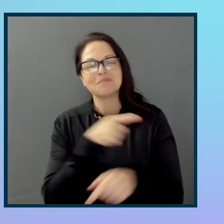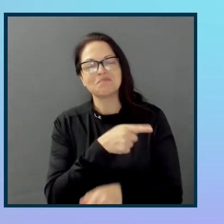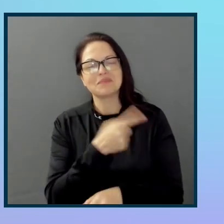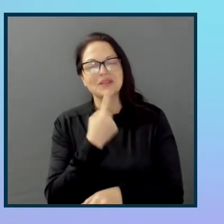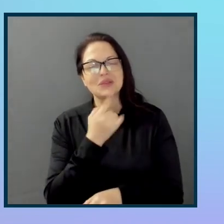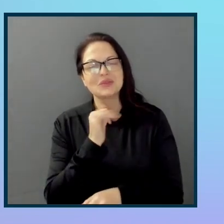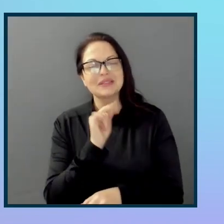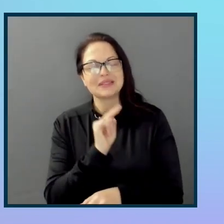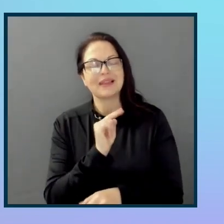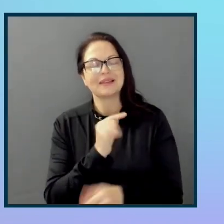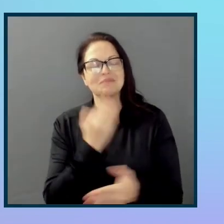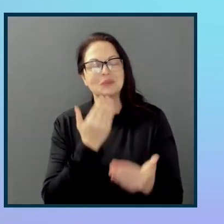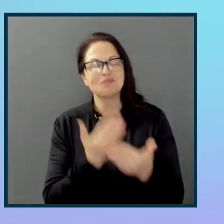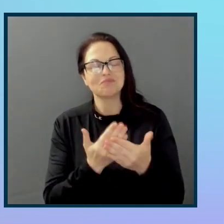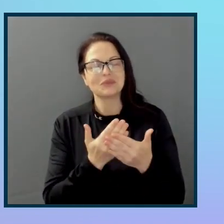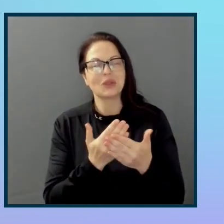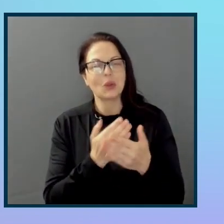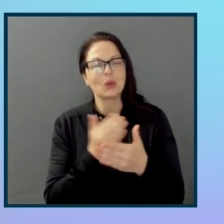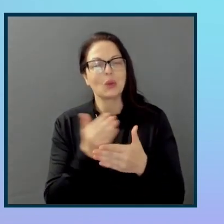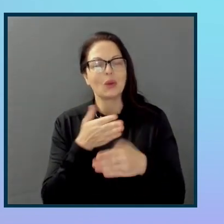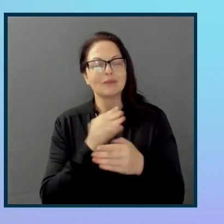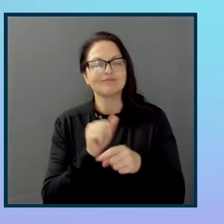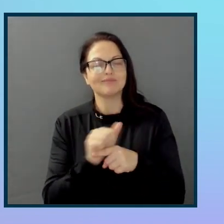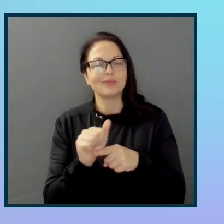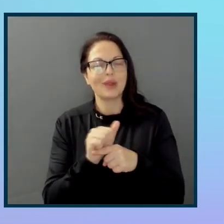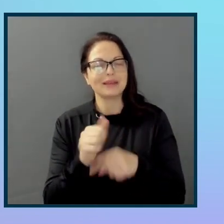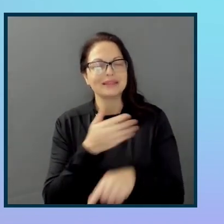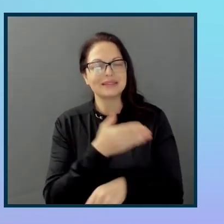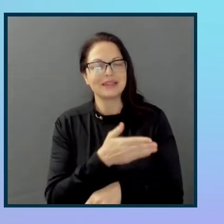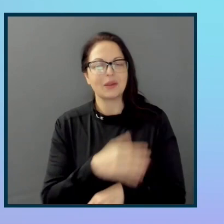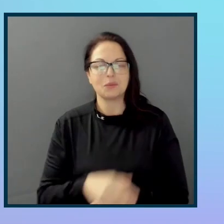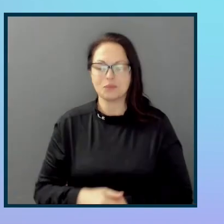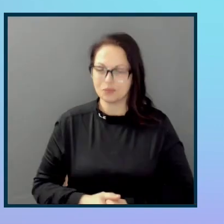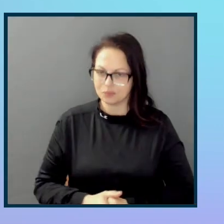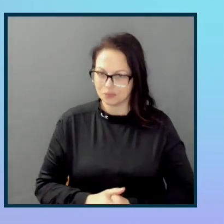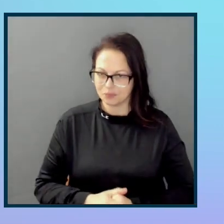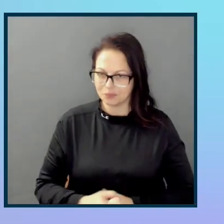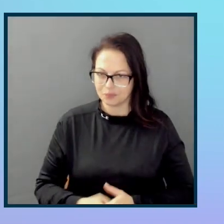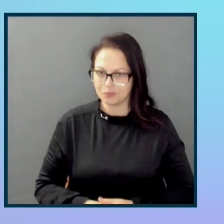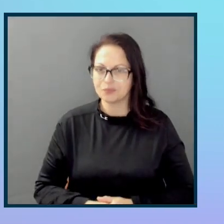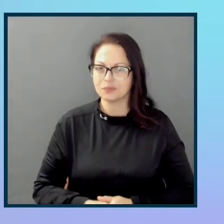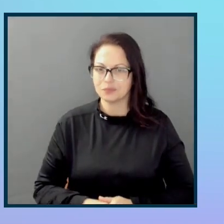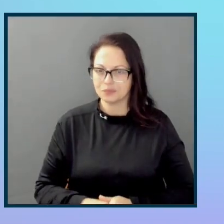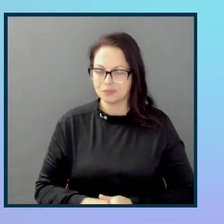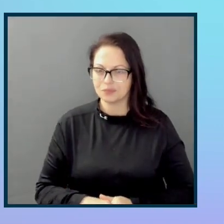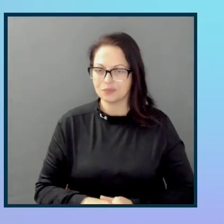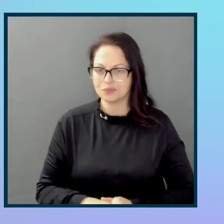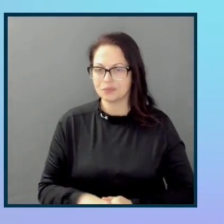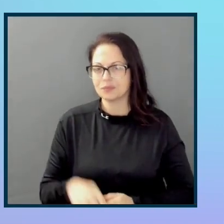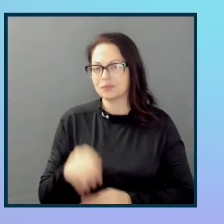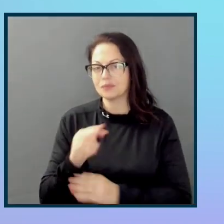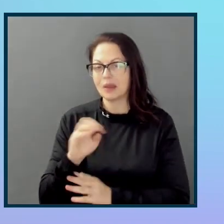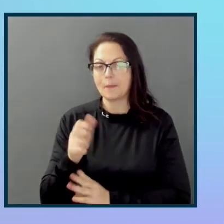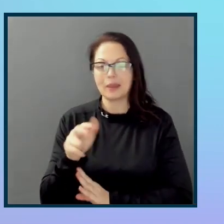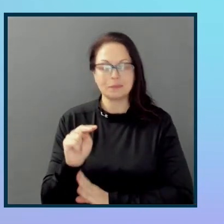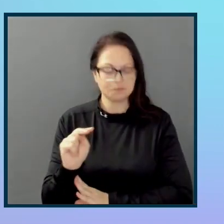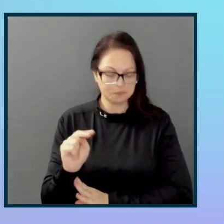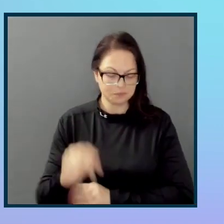there. To shift gears slightly, there's been some questions about the balance between